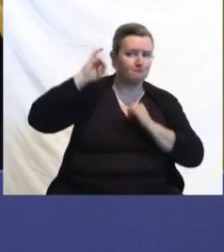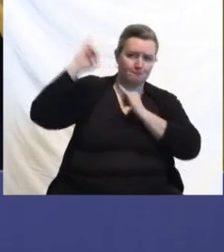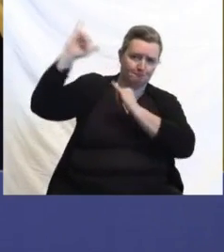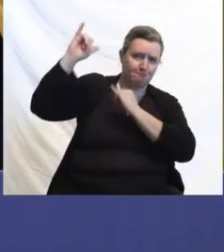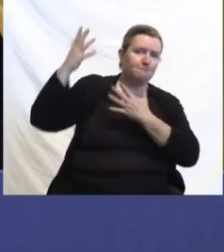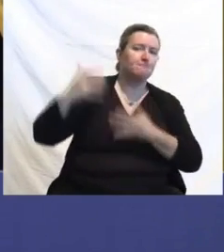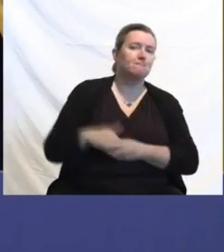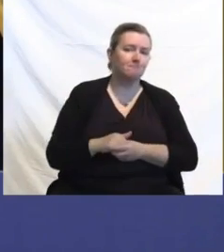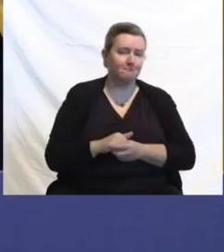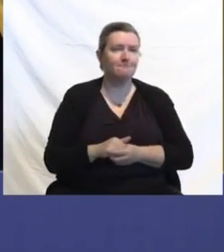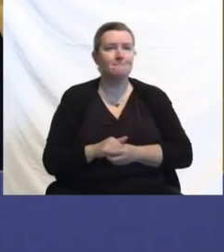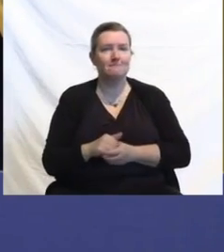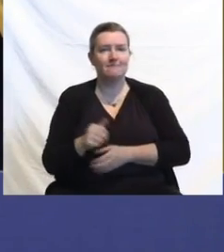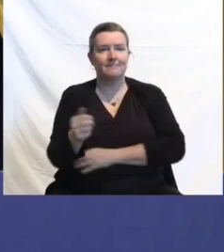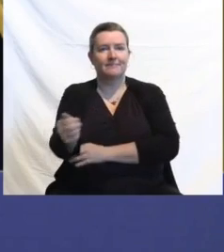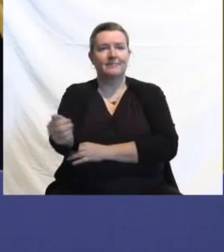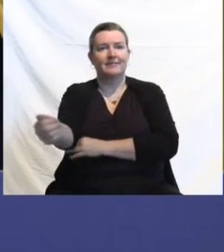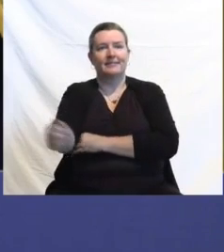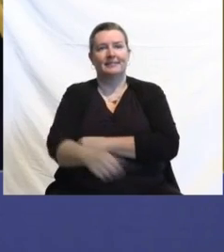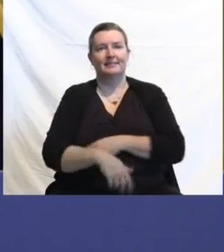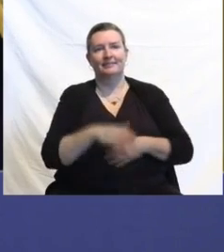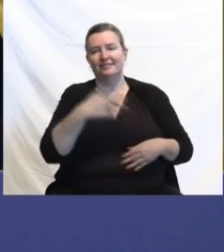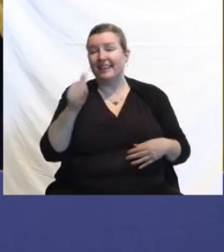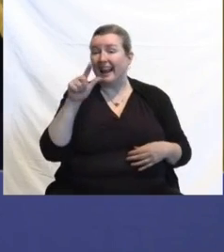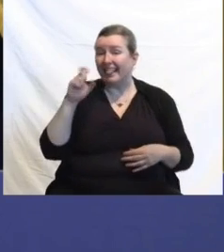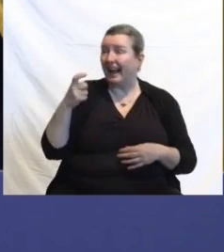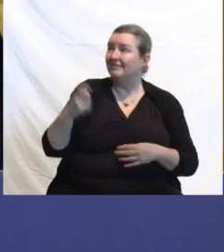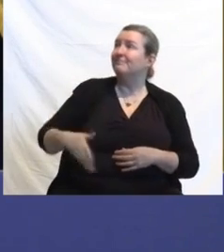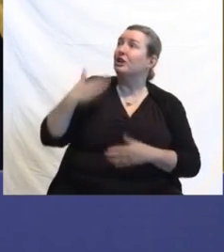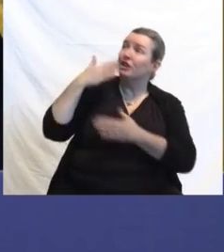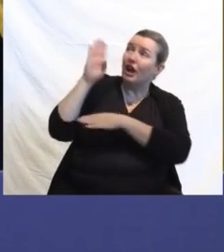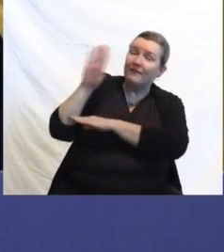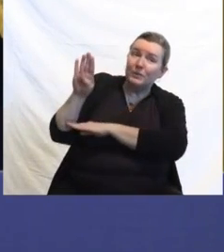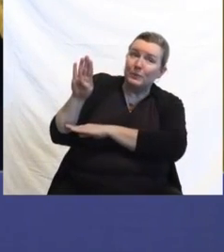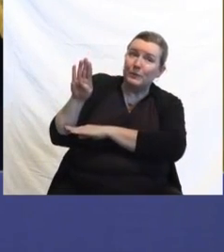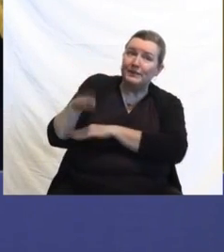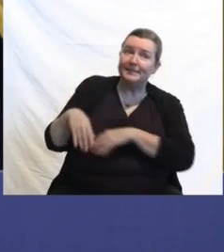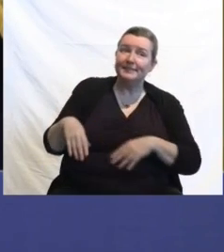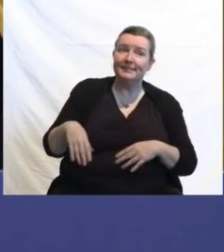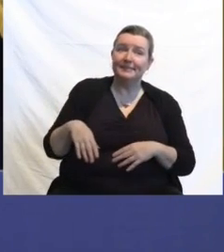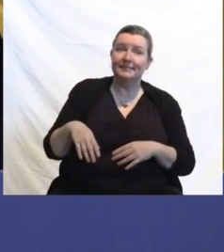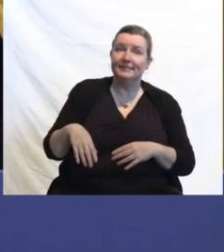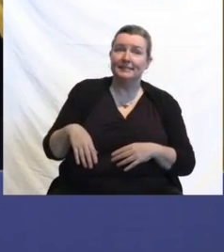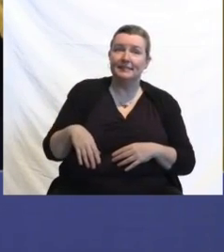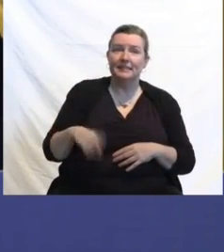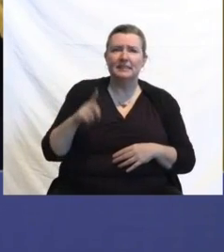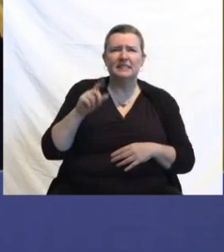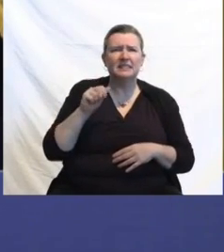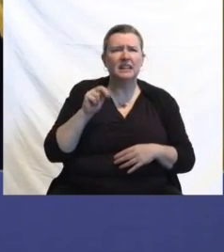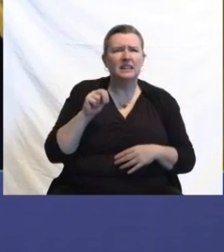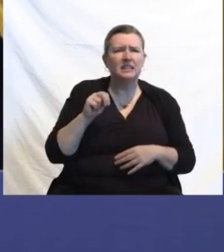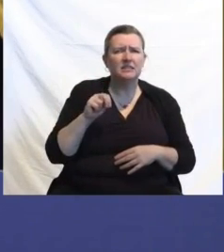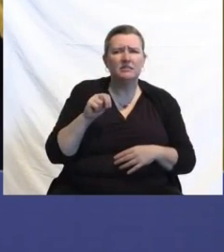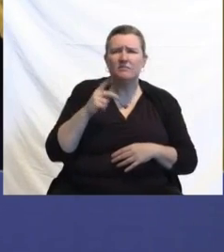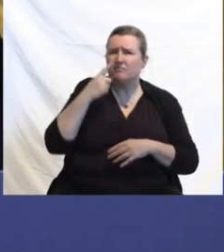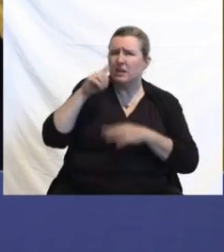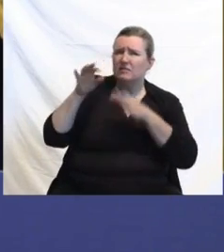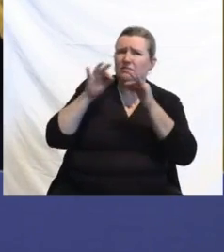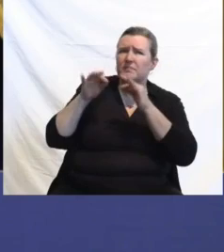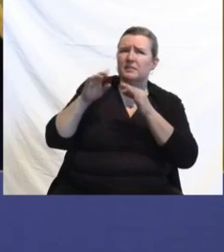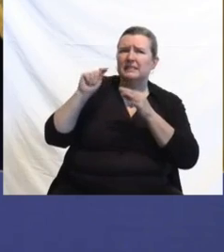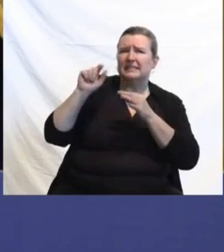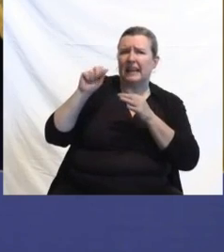Alex, good afternoon. Good afternoon. Dr. Tan, can you explain how vaccinations play a role in the rate of transmission?